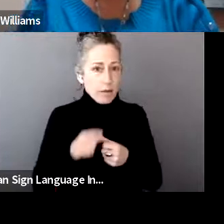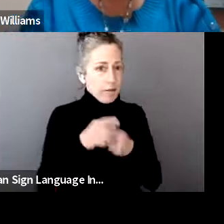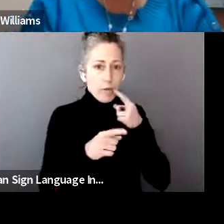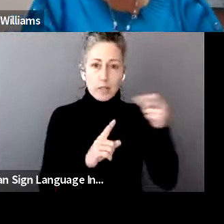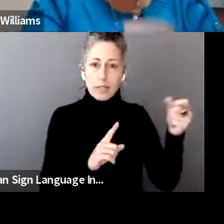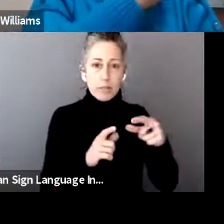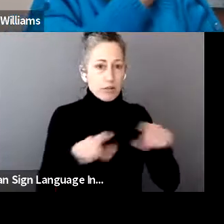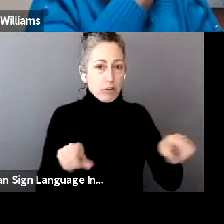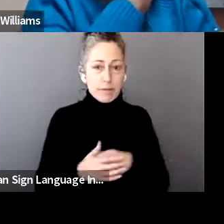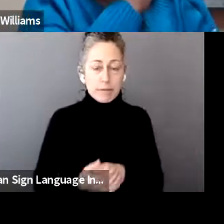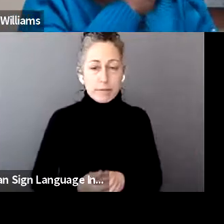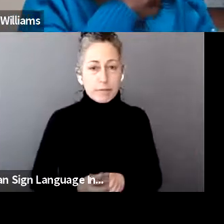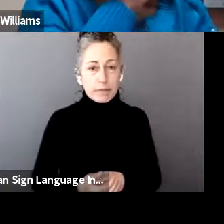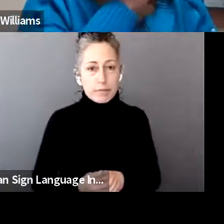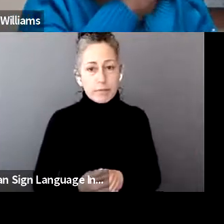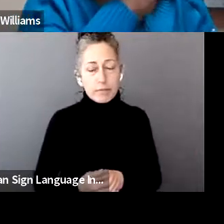calculate those credits.